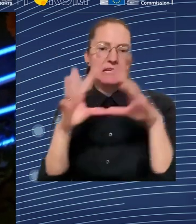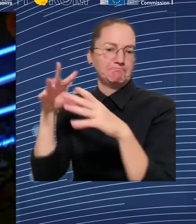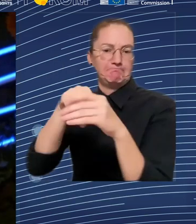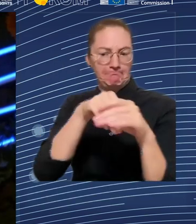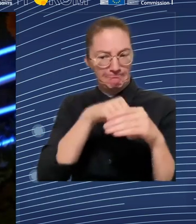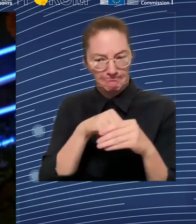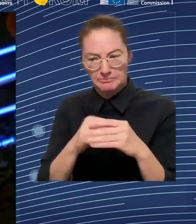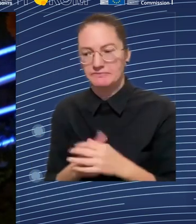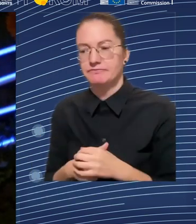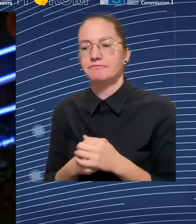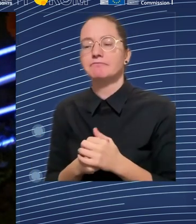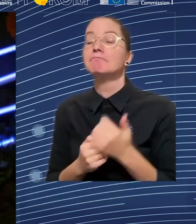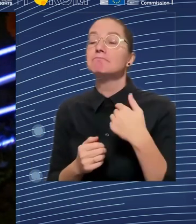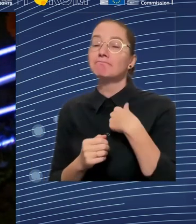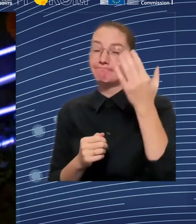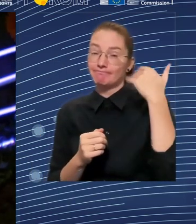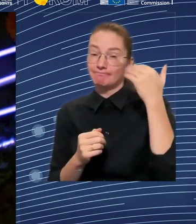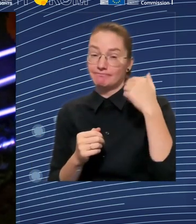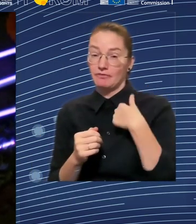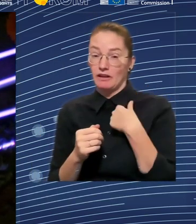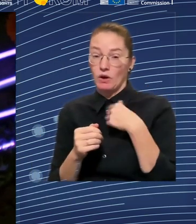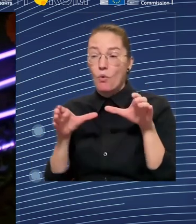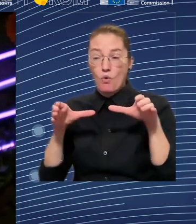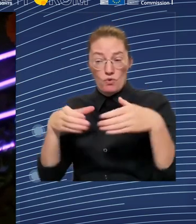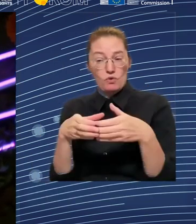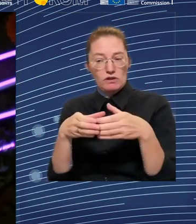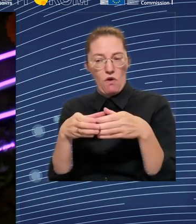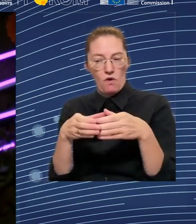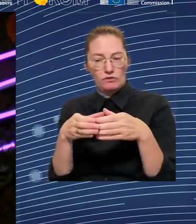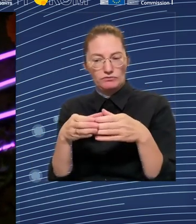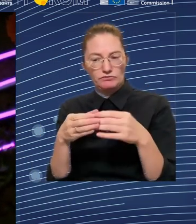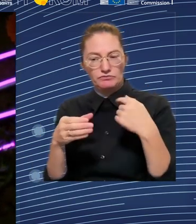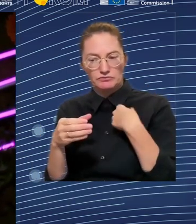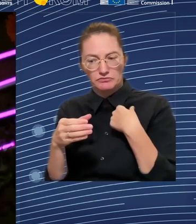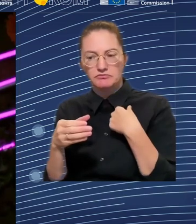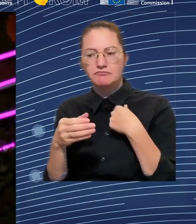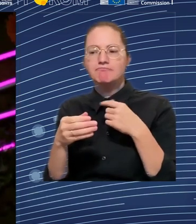you say, we need to get ready. The company is going to make this change.